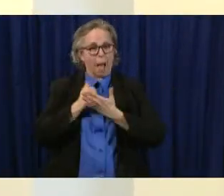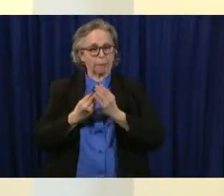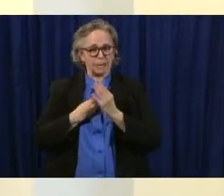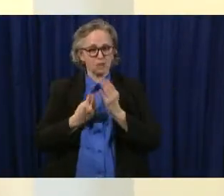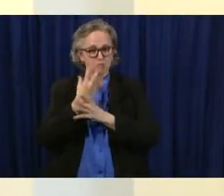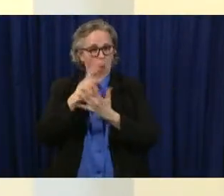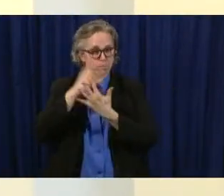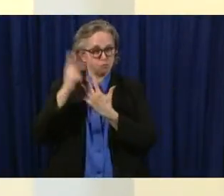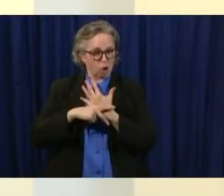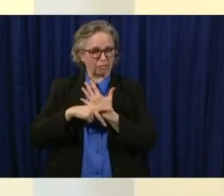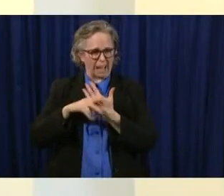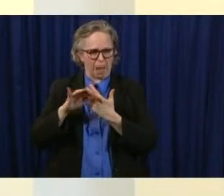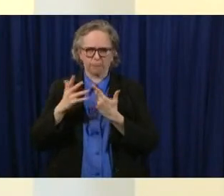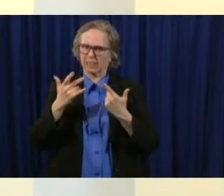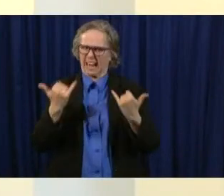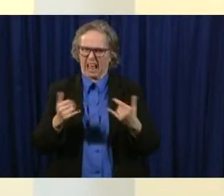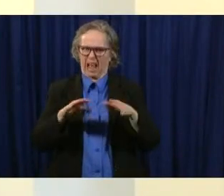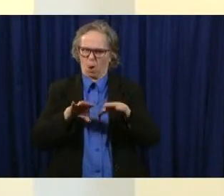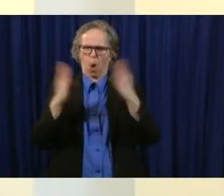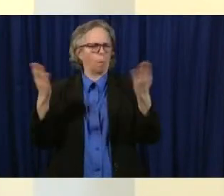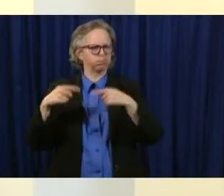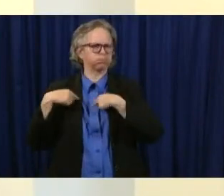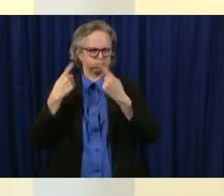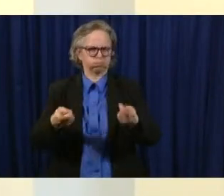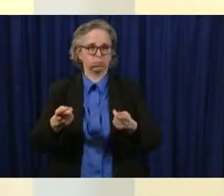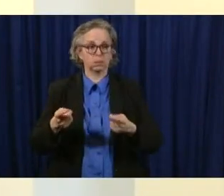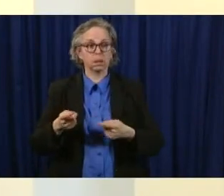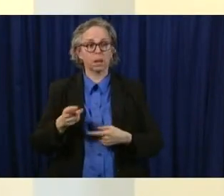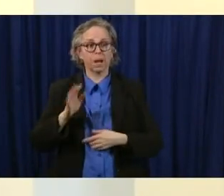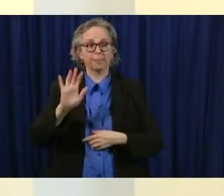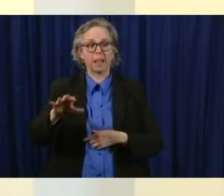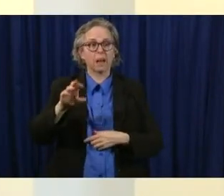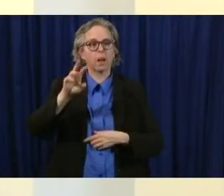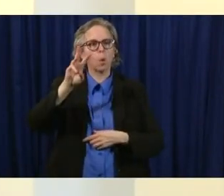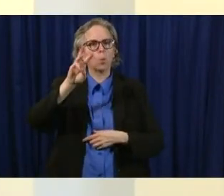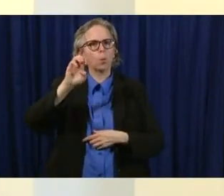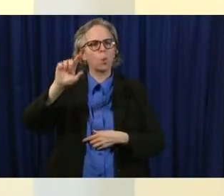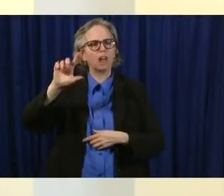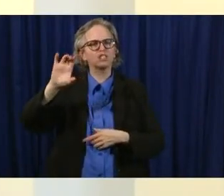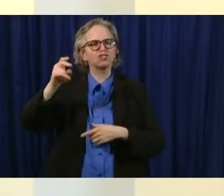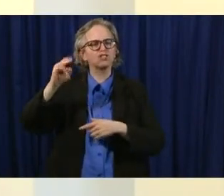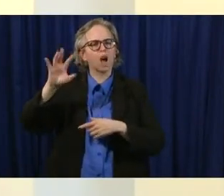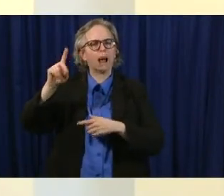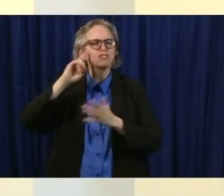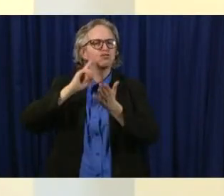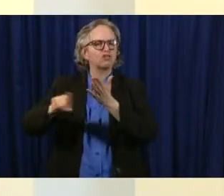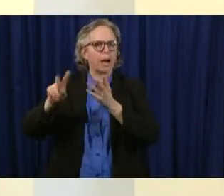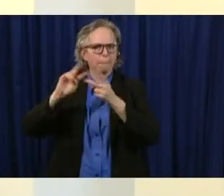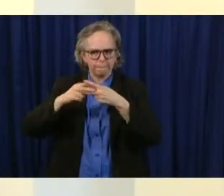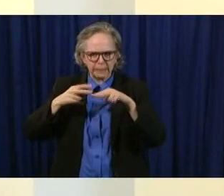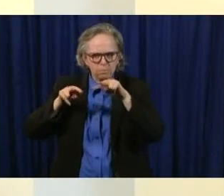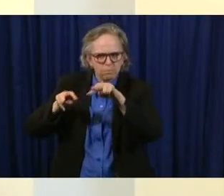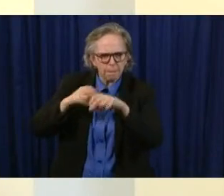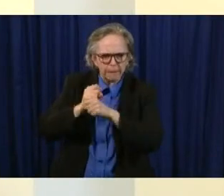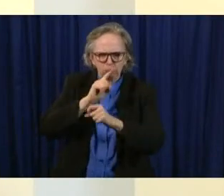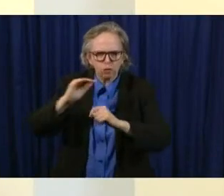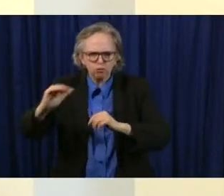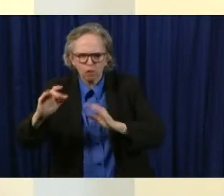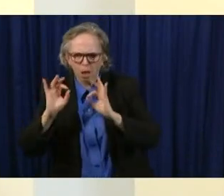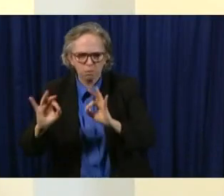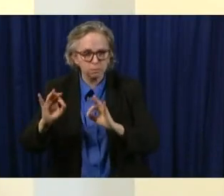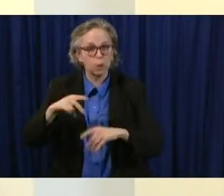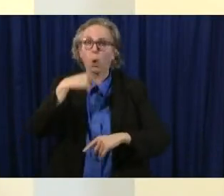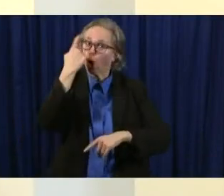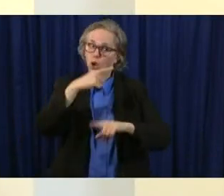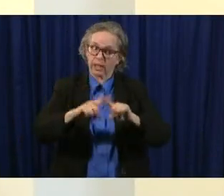visiting so i do want people to know that they're doing it in new ways it's important to get that advice around feeding and sleeping and